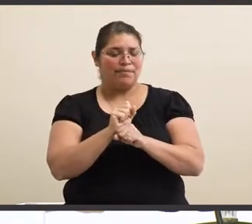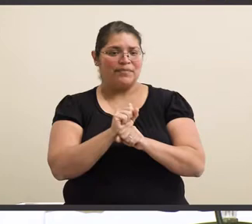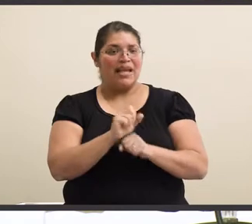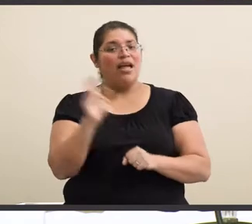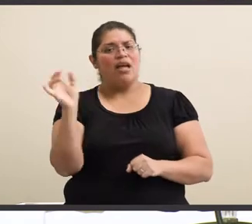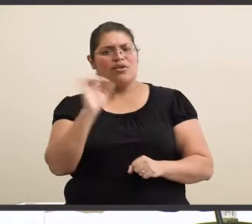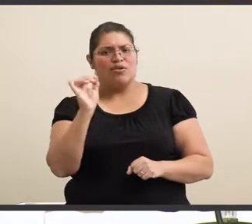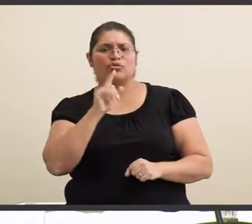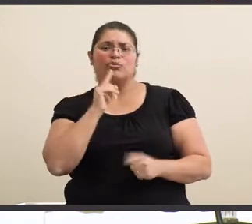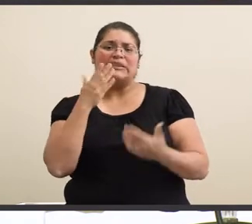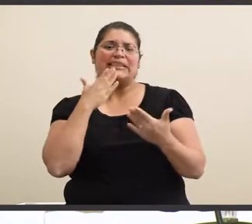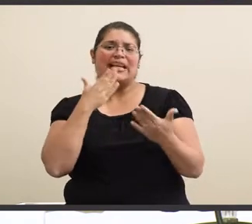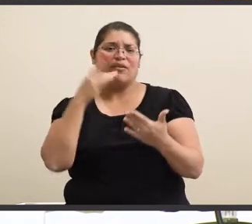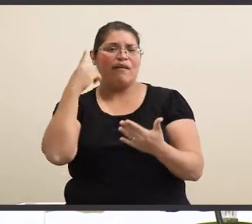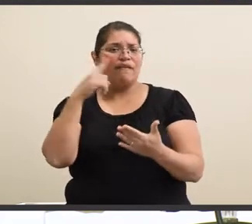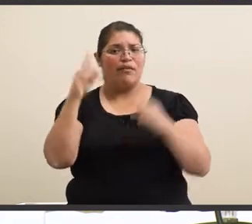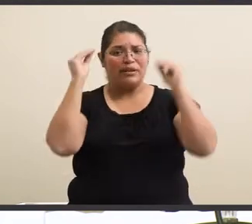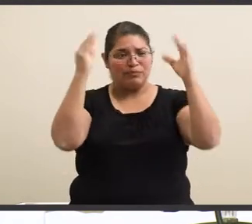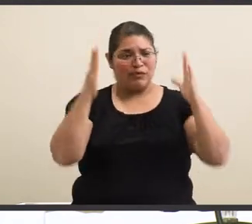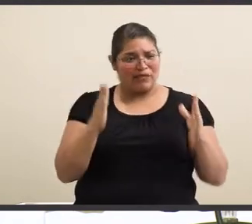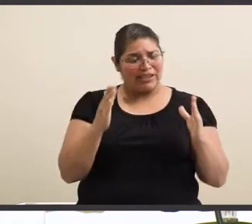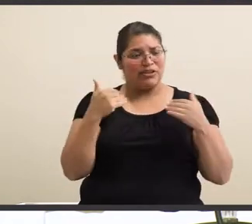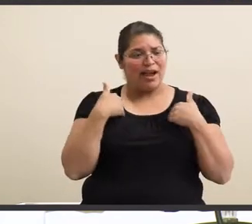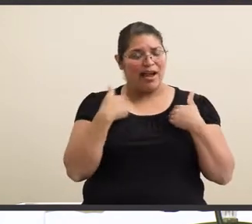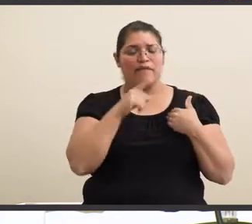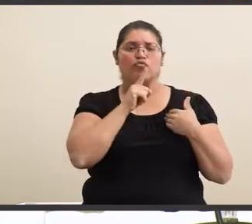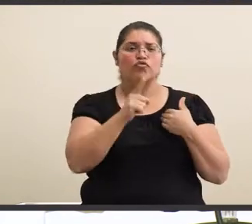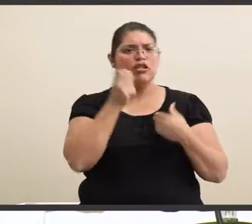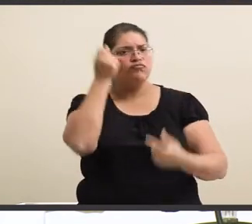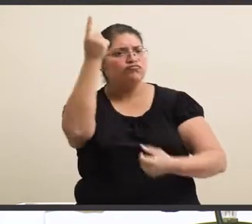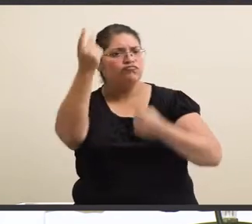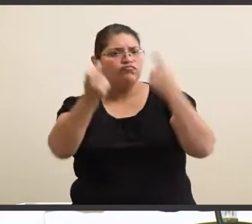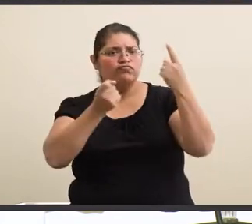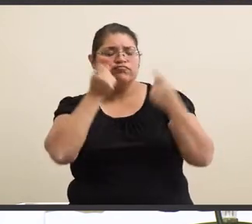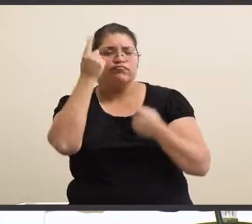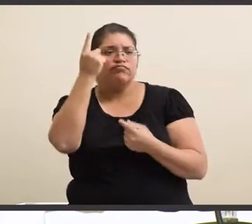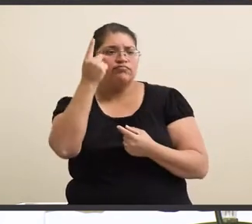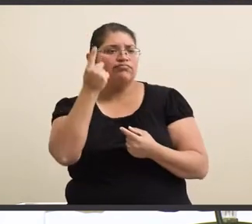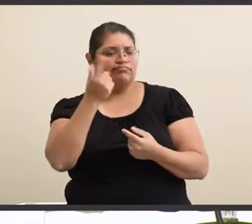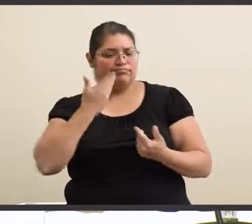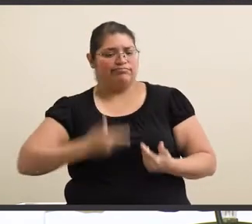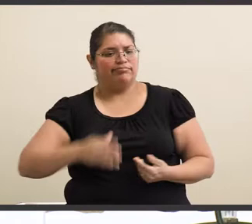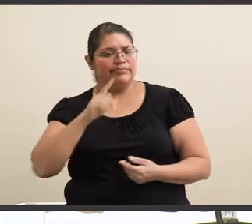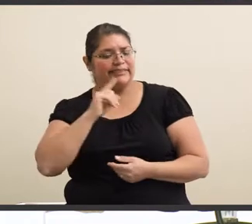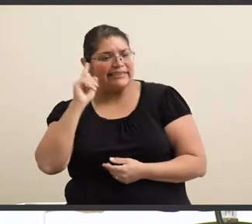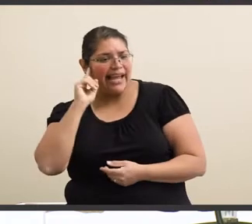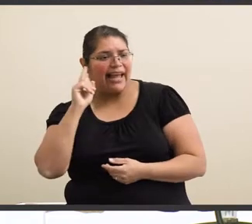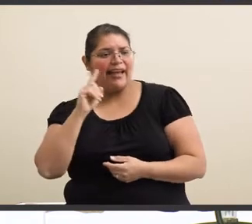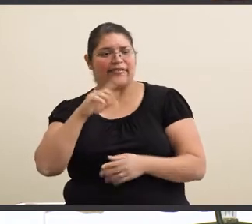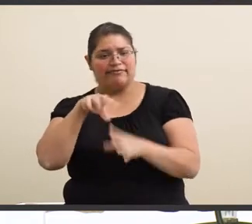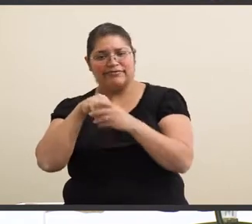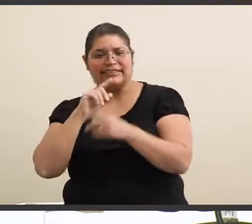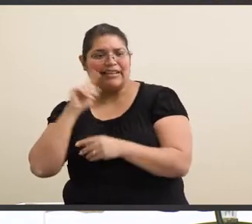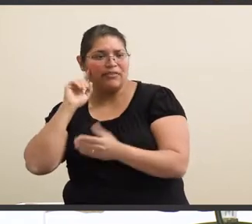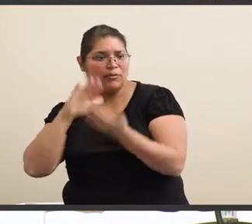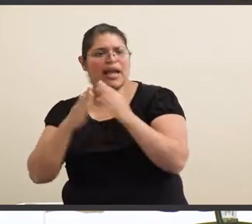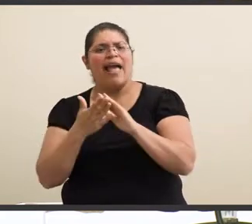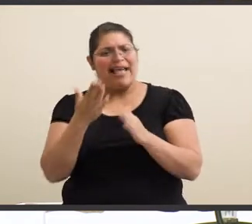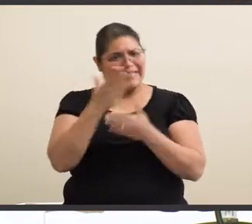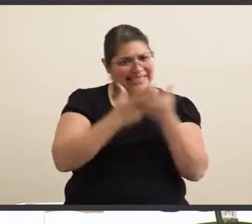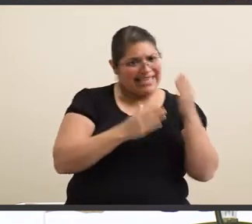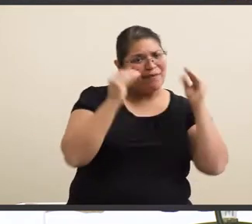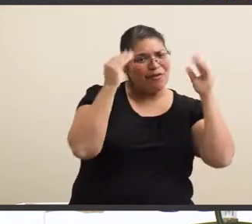I'm also really thankful for some of the professors that I have, that are really understanding of being deaf and the deaf community in general. I've had some